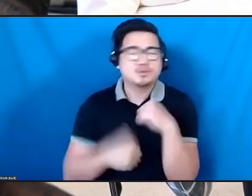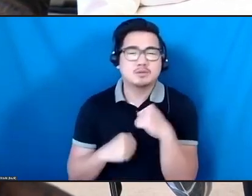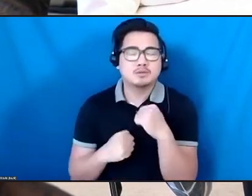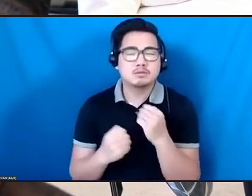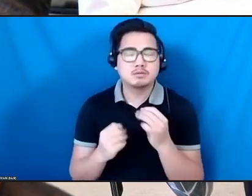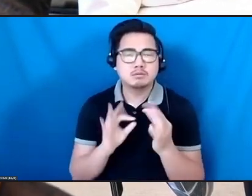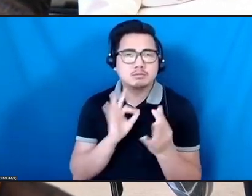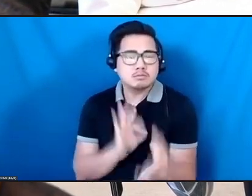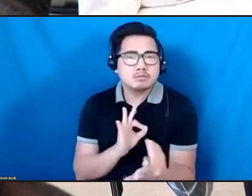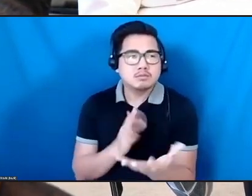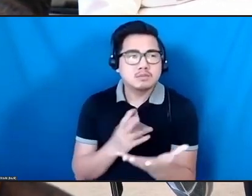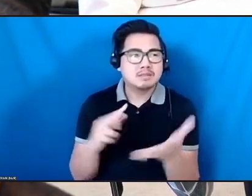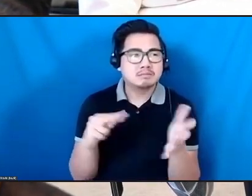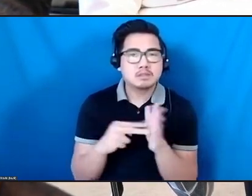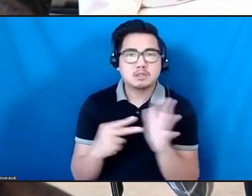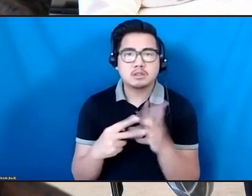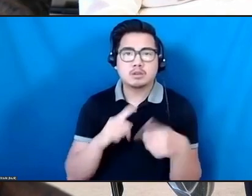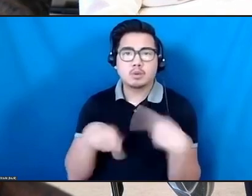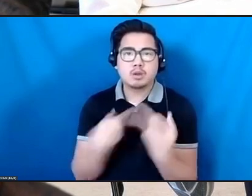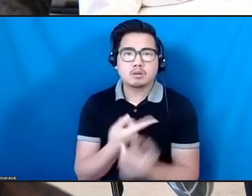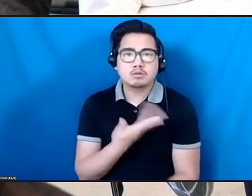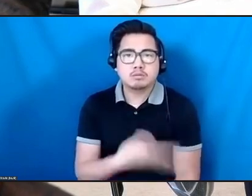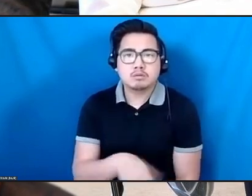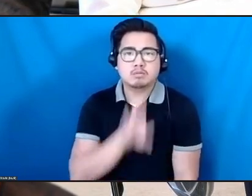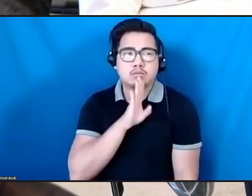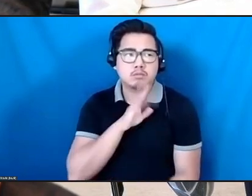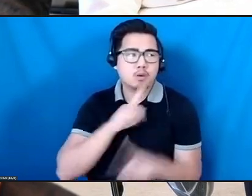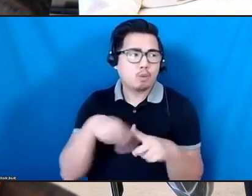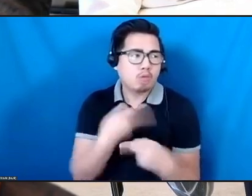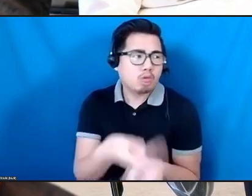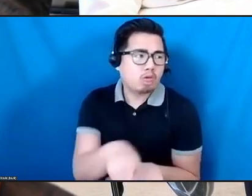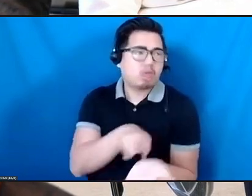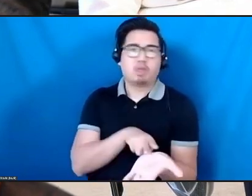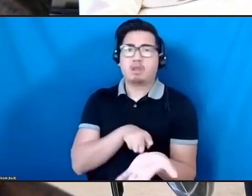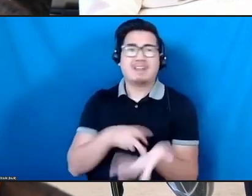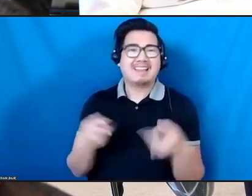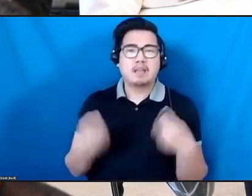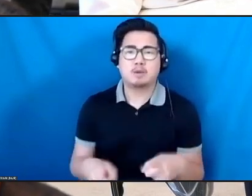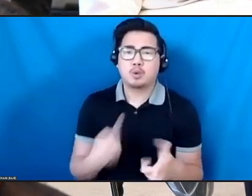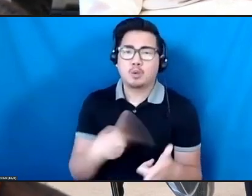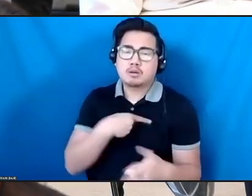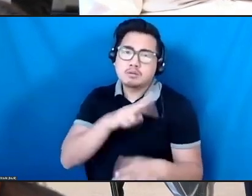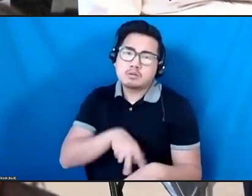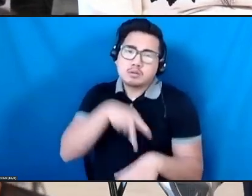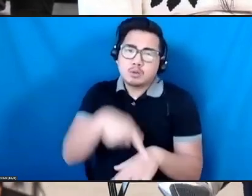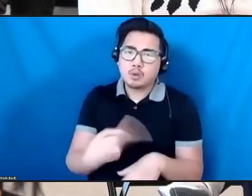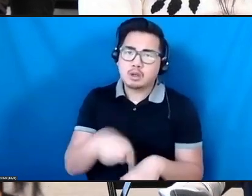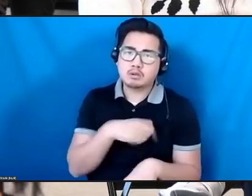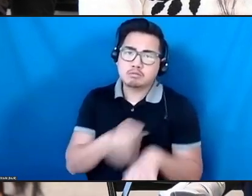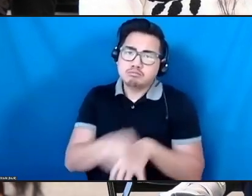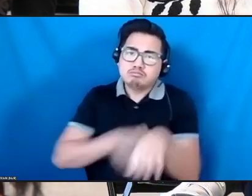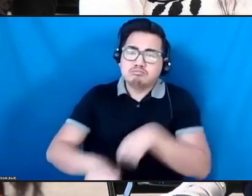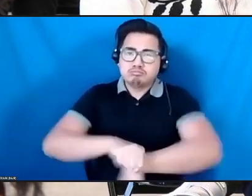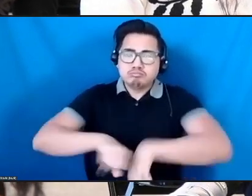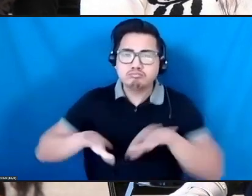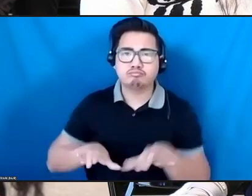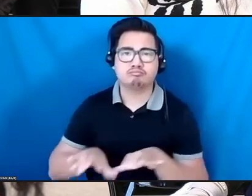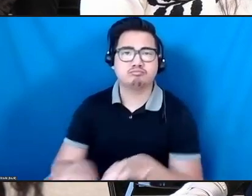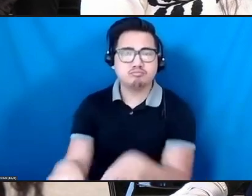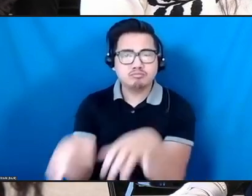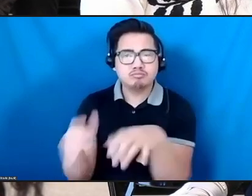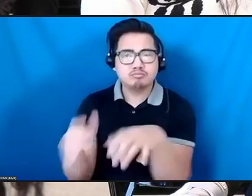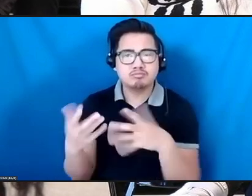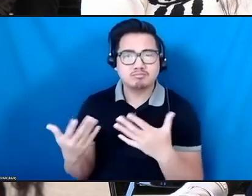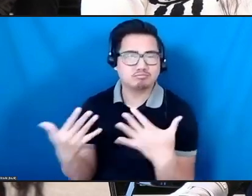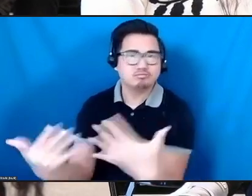and everything that follows from that. And I am reminded of one thing, that it's a pre-pandemic example.